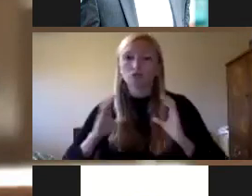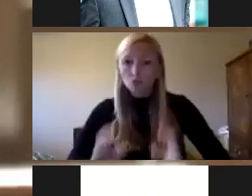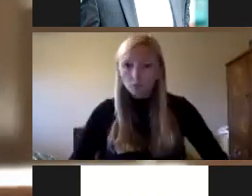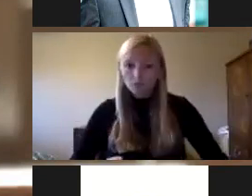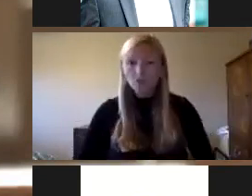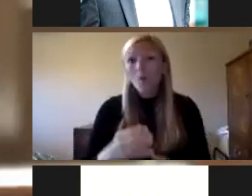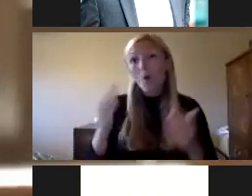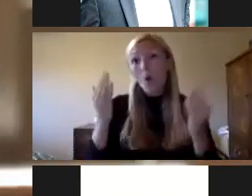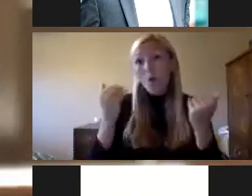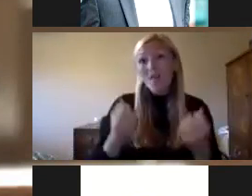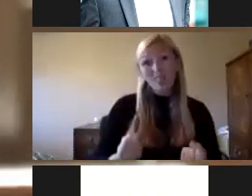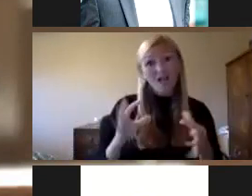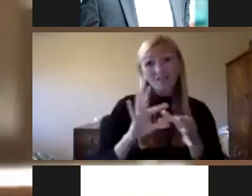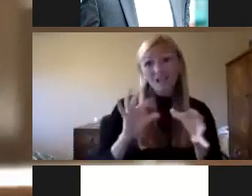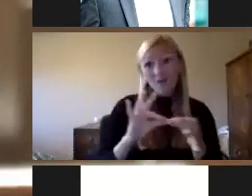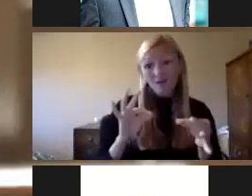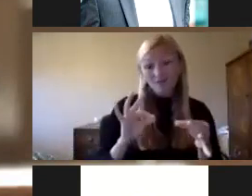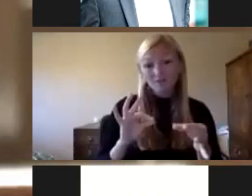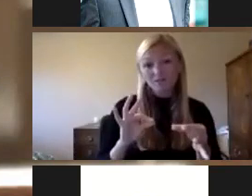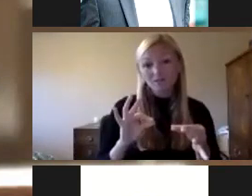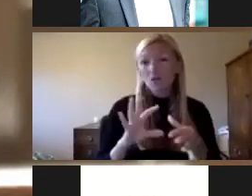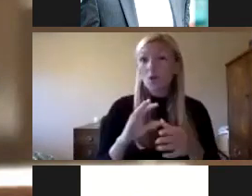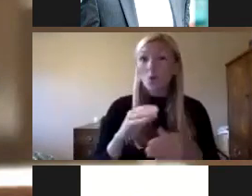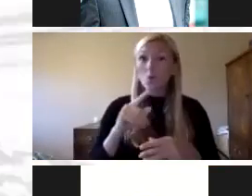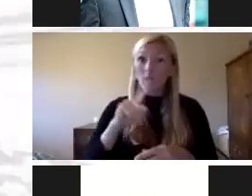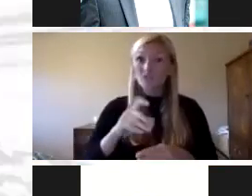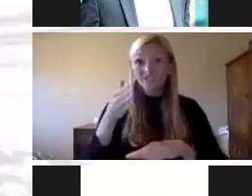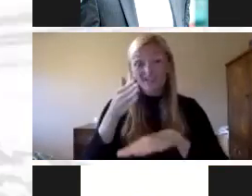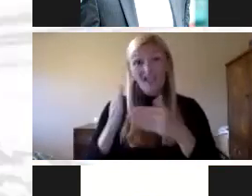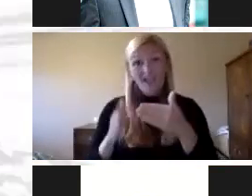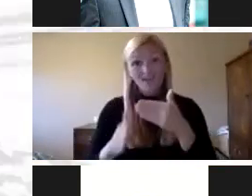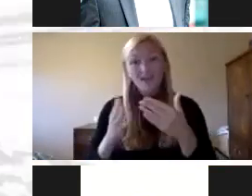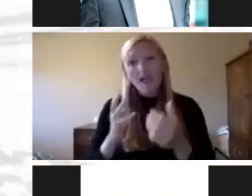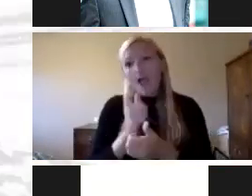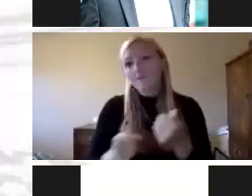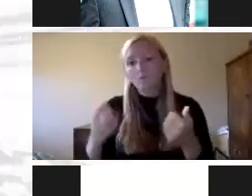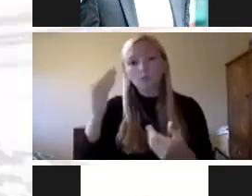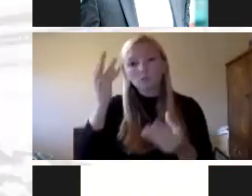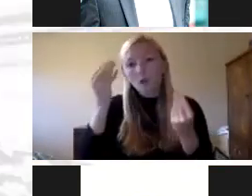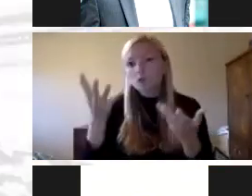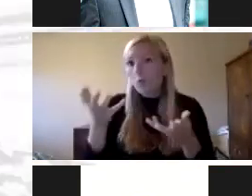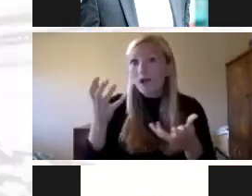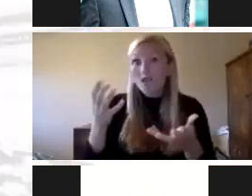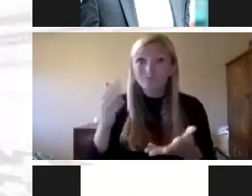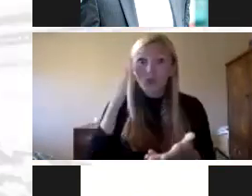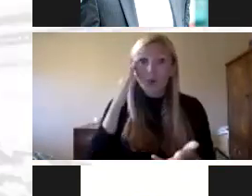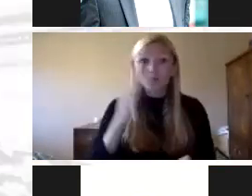and as much as as questions at the end just so that we can get everybody's thoughts and ideas and lessons that you've learned